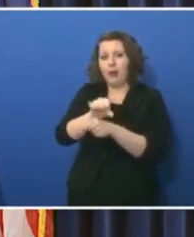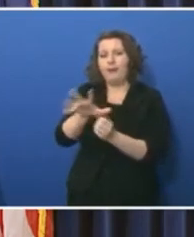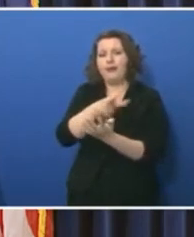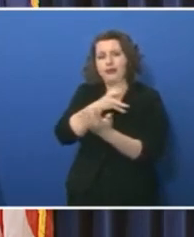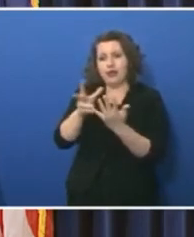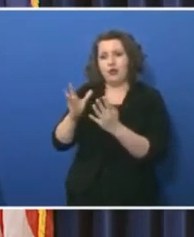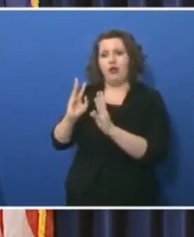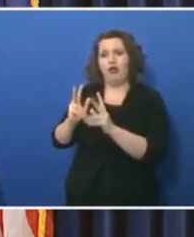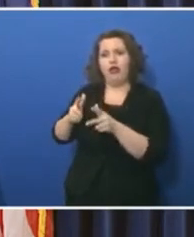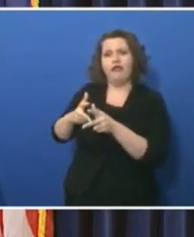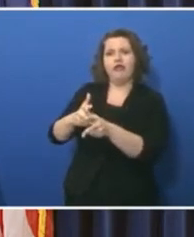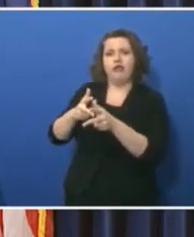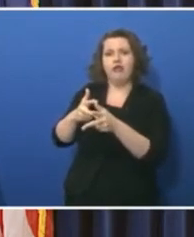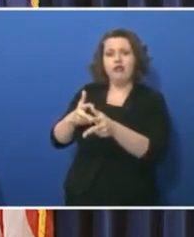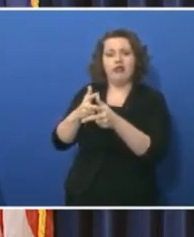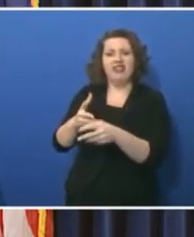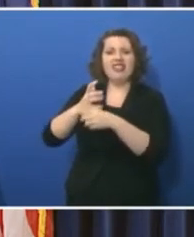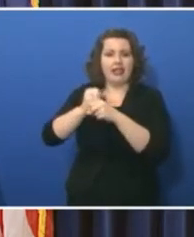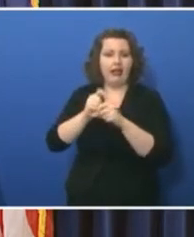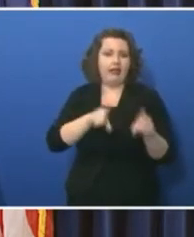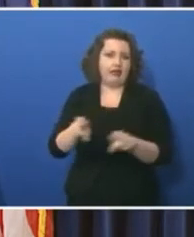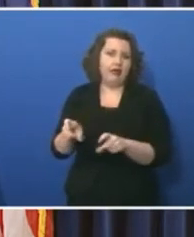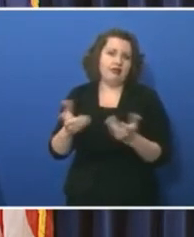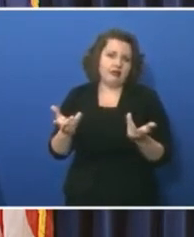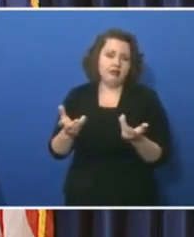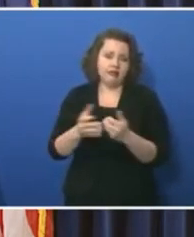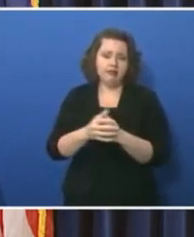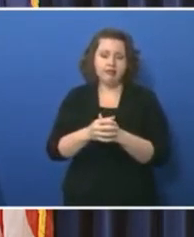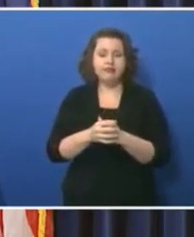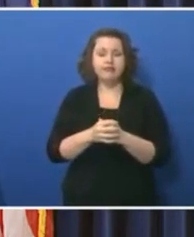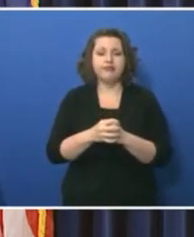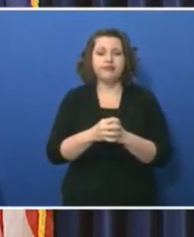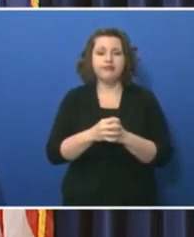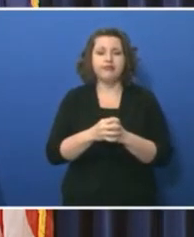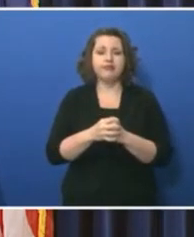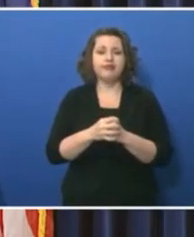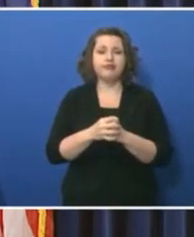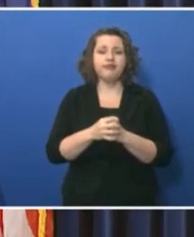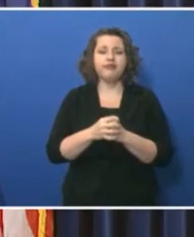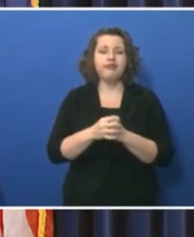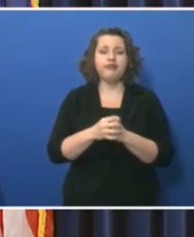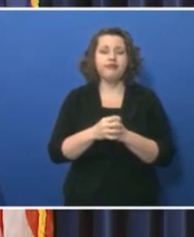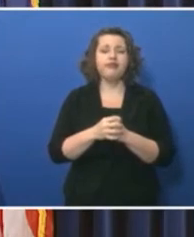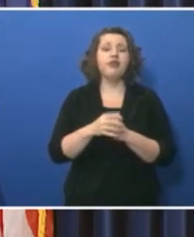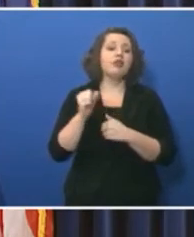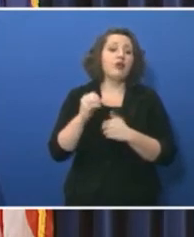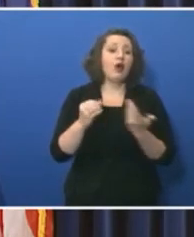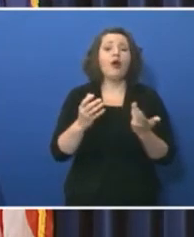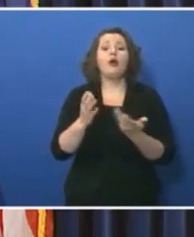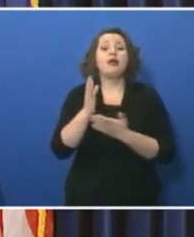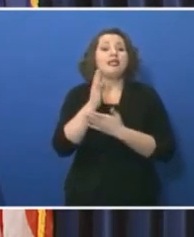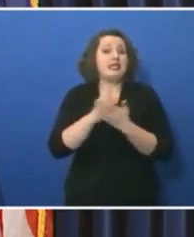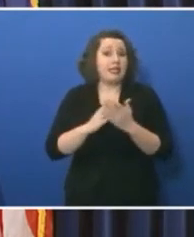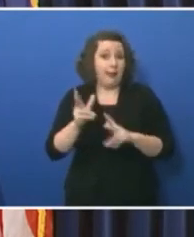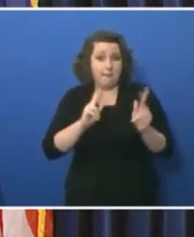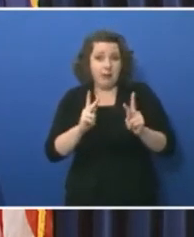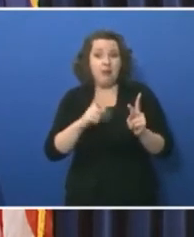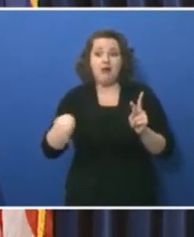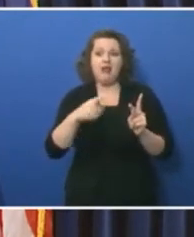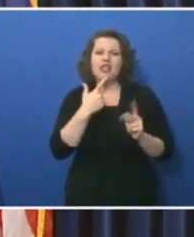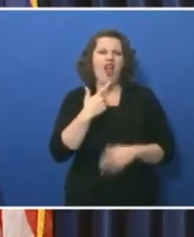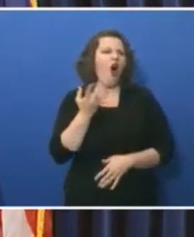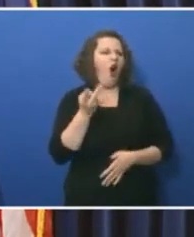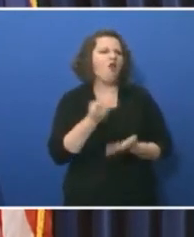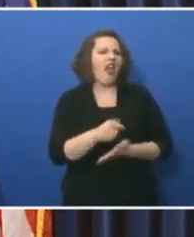for testing on any given day. So, some critics have applied that we've